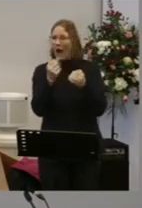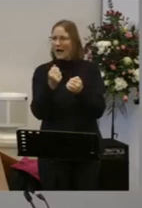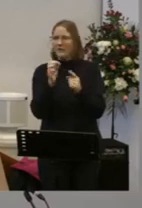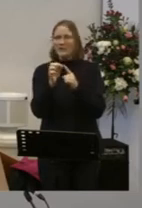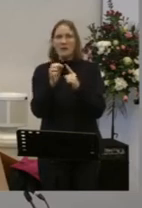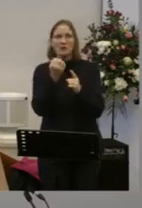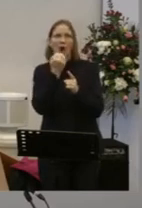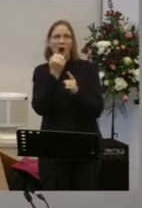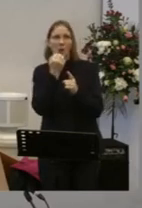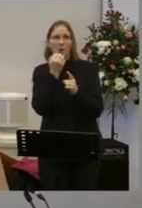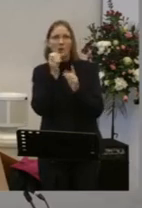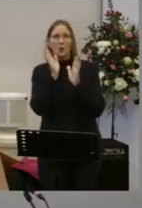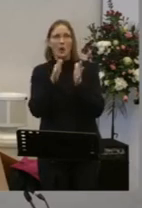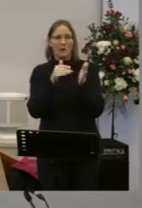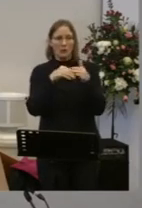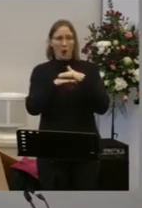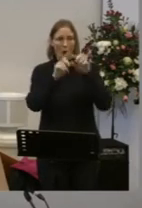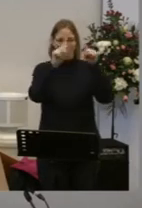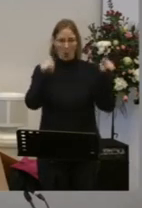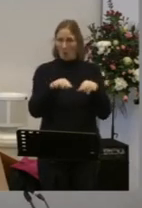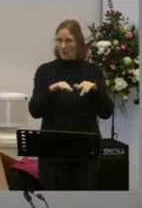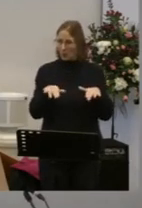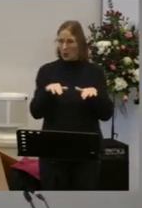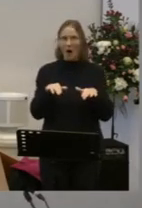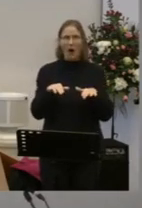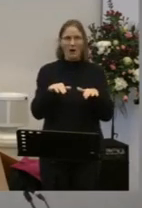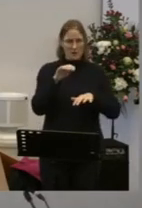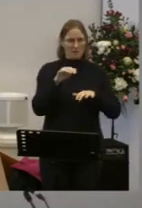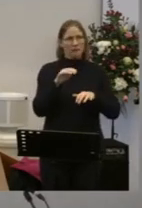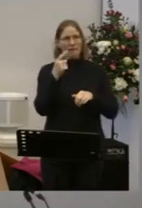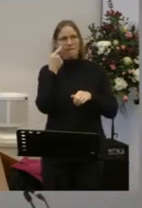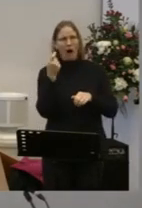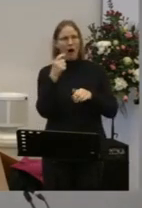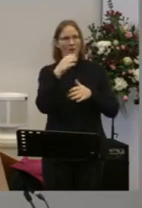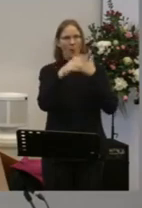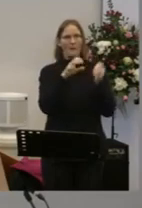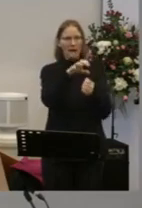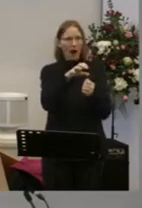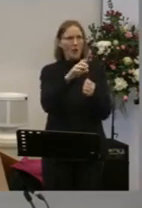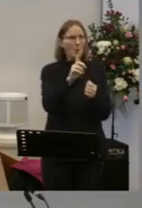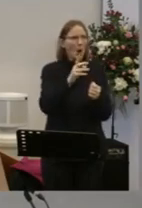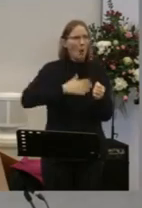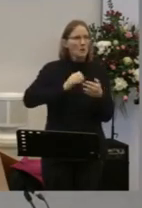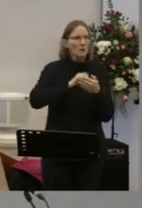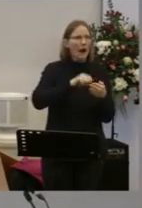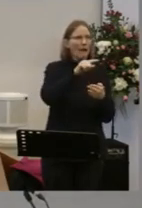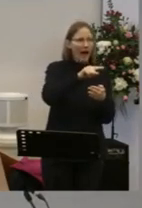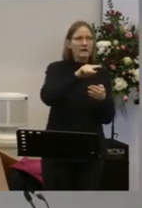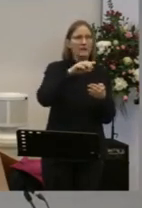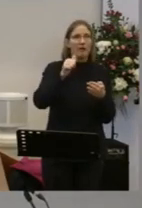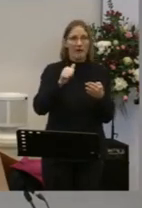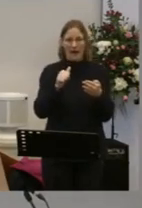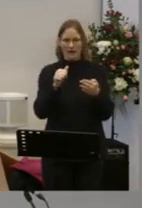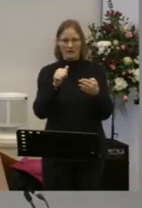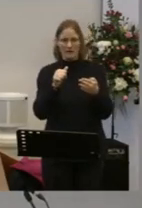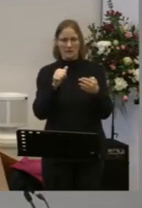And then you go online and you put the code in The website And what does it say next to where you put the